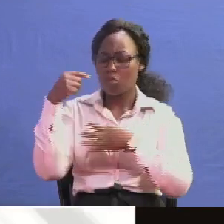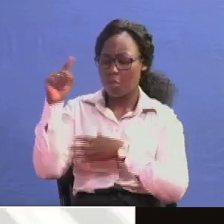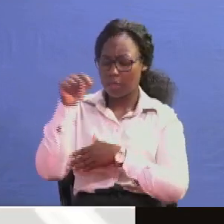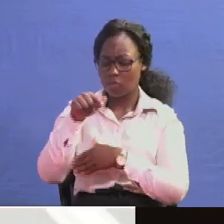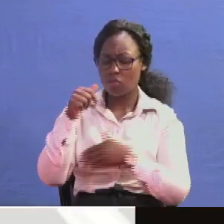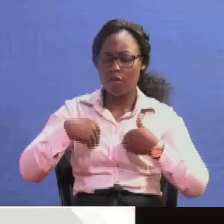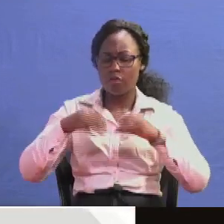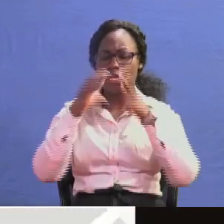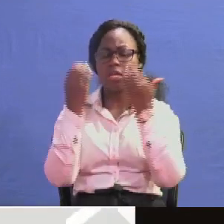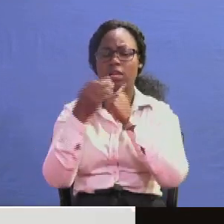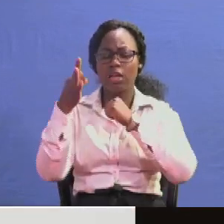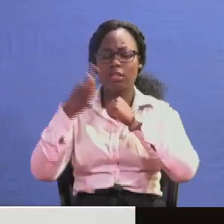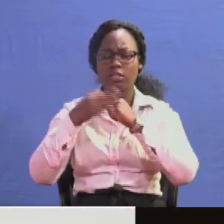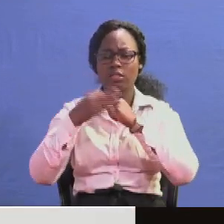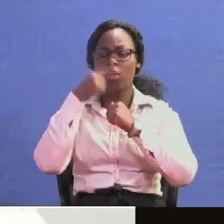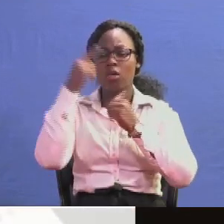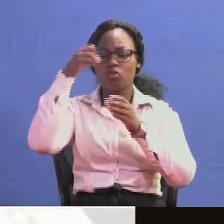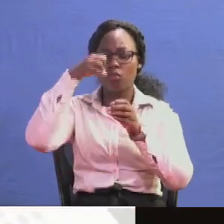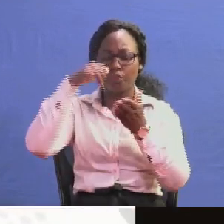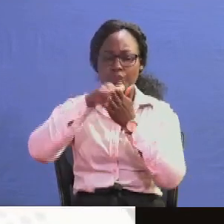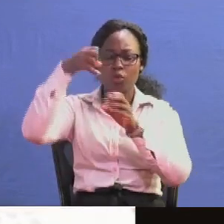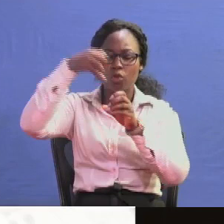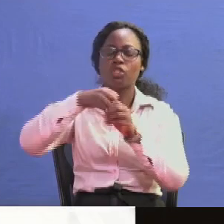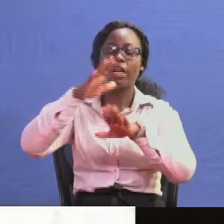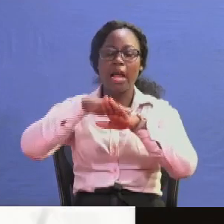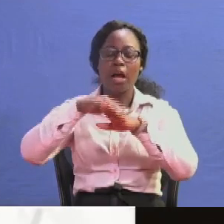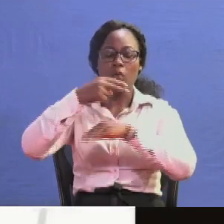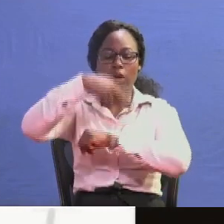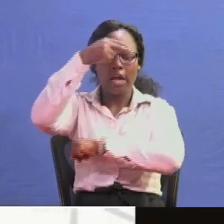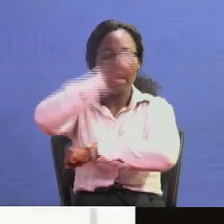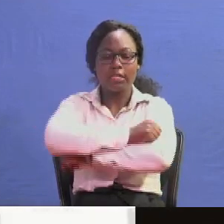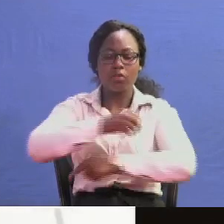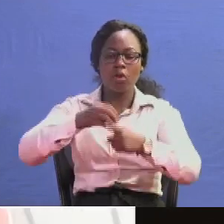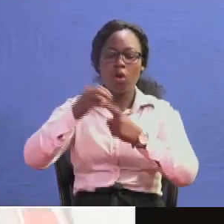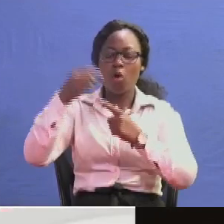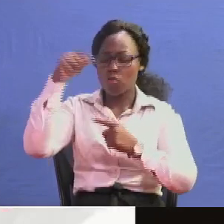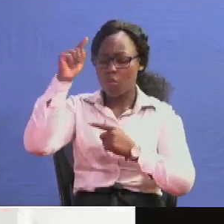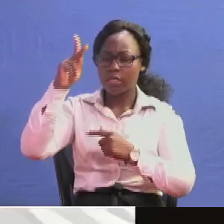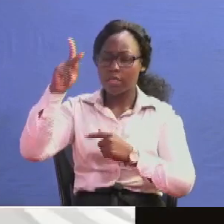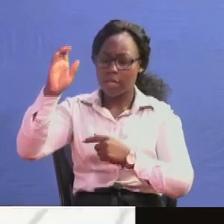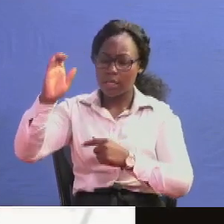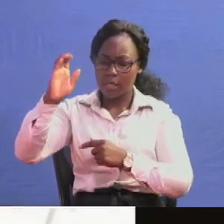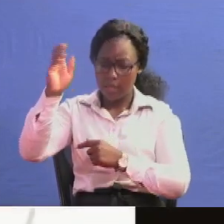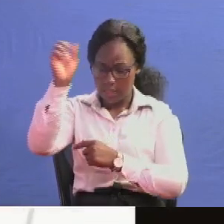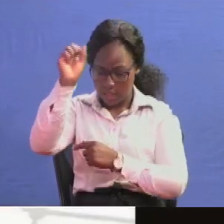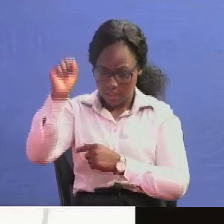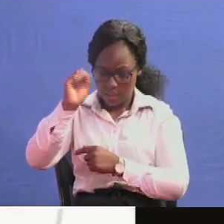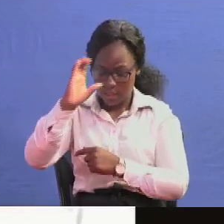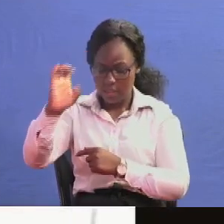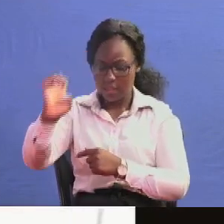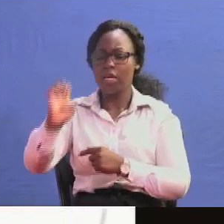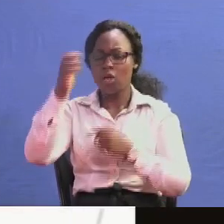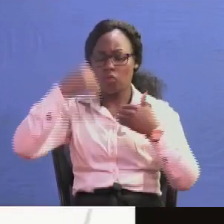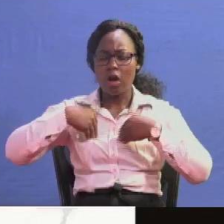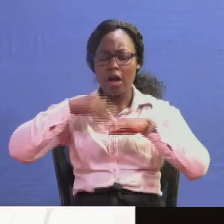score in class eight so that you join a good secondary school how can you pass kcc so that you can go to a good university